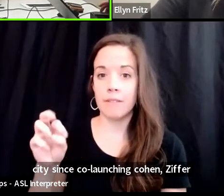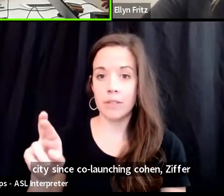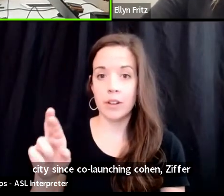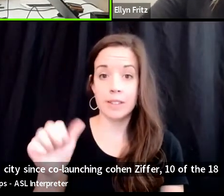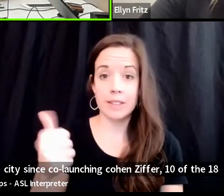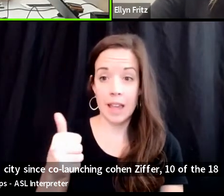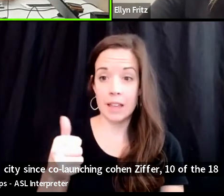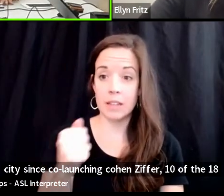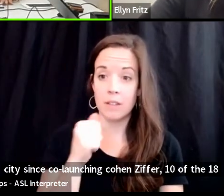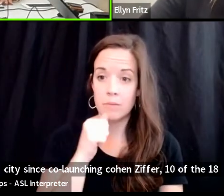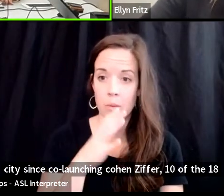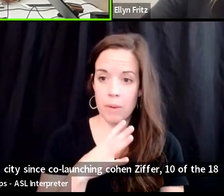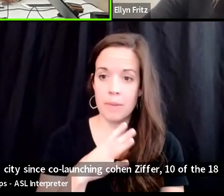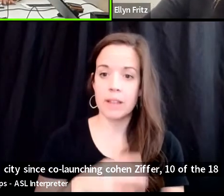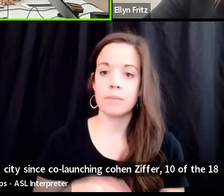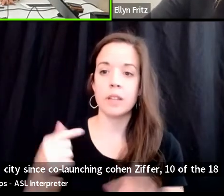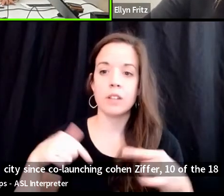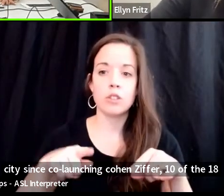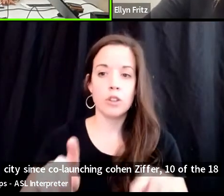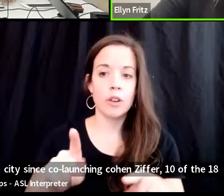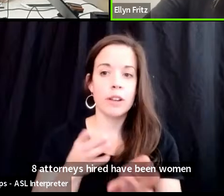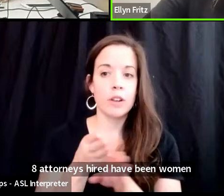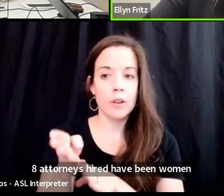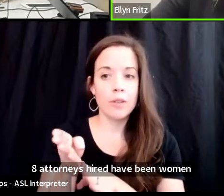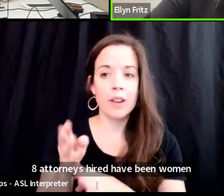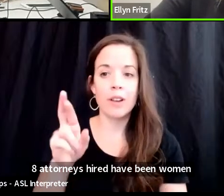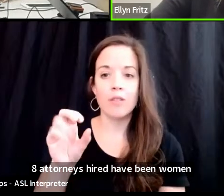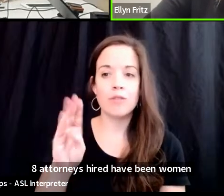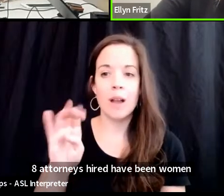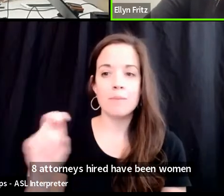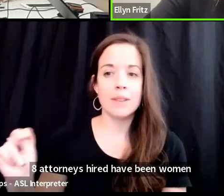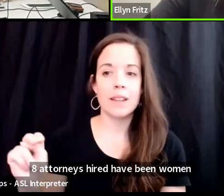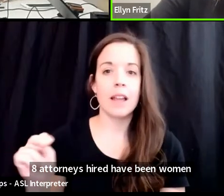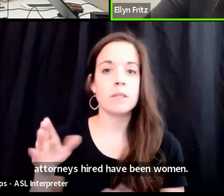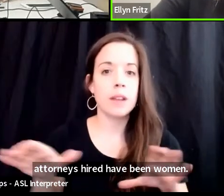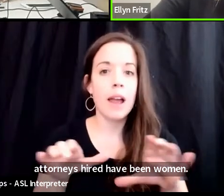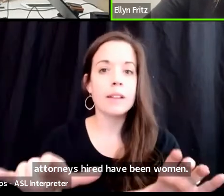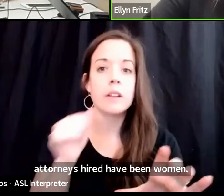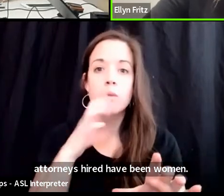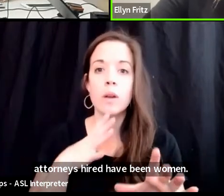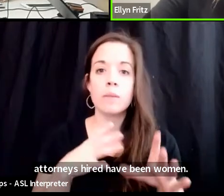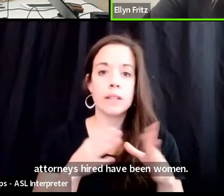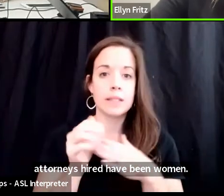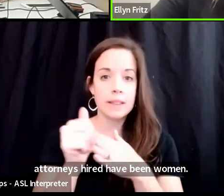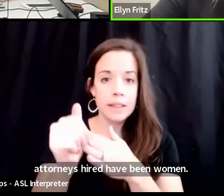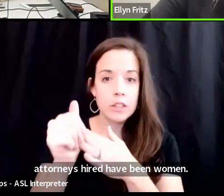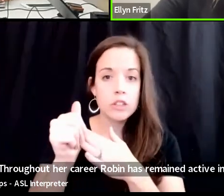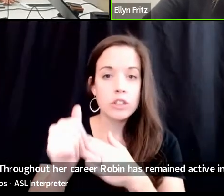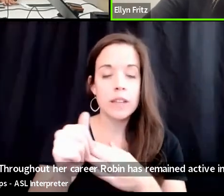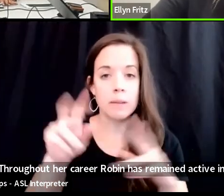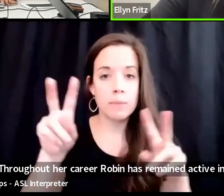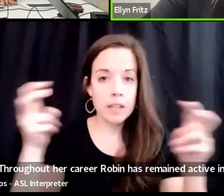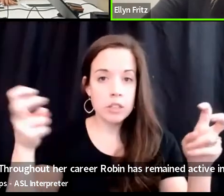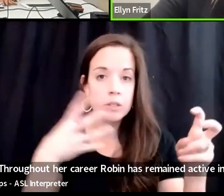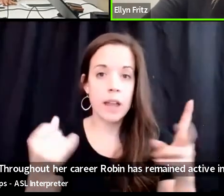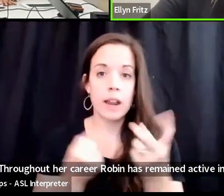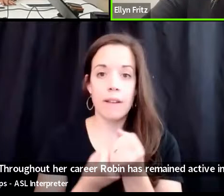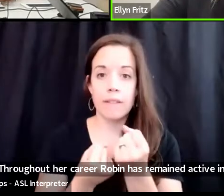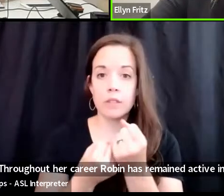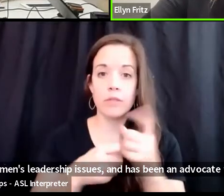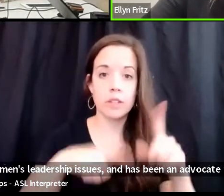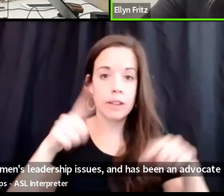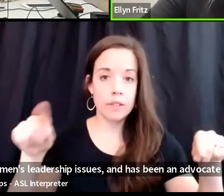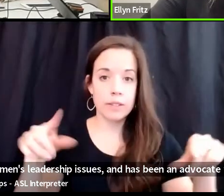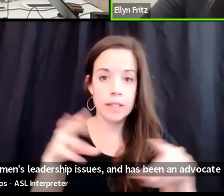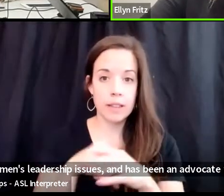Throughout her career, Robin has remained active in women's leadership issues and has been an advocate for diversity in the workplace.